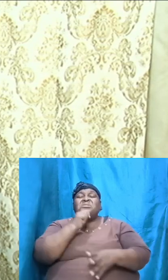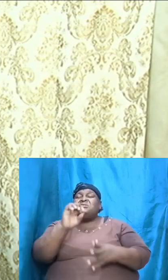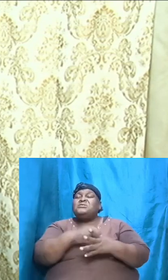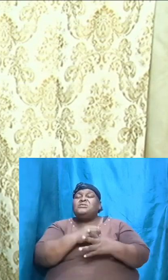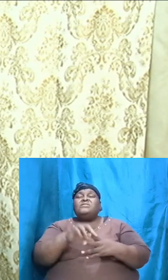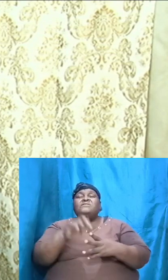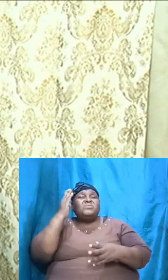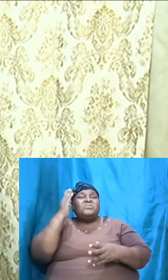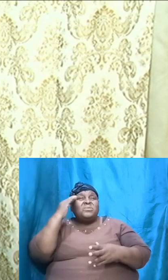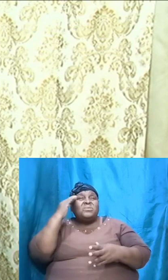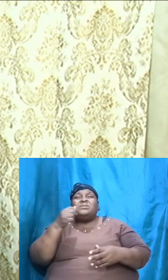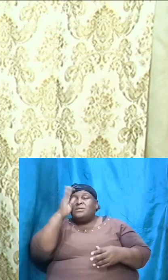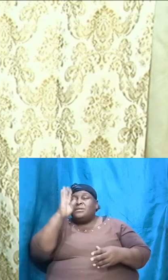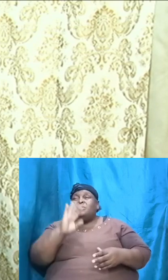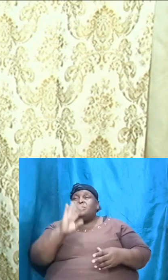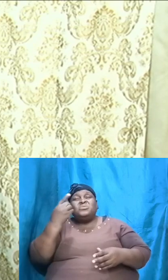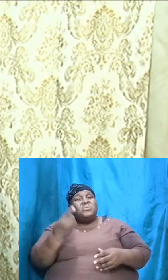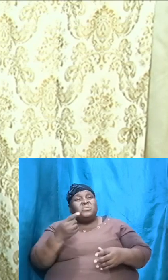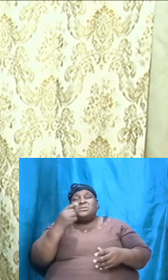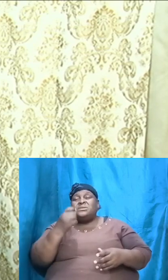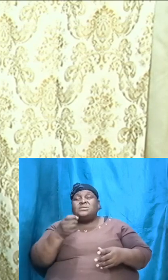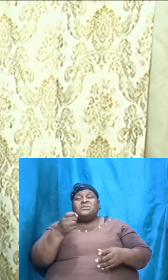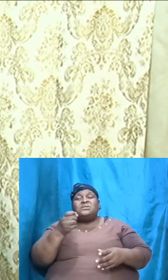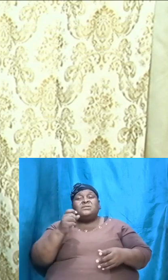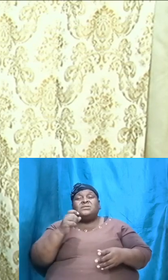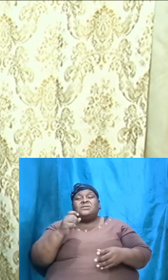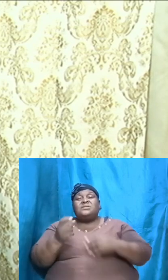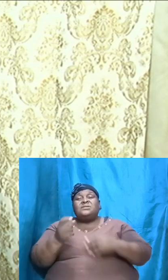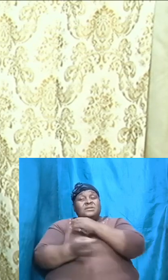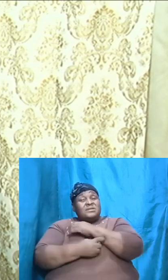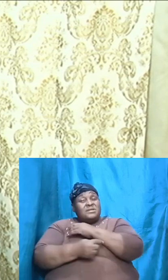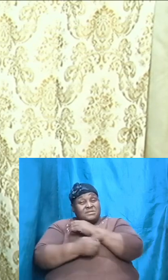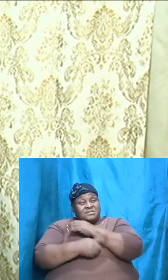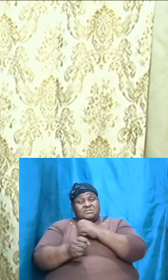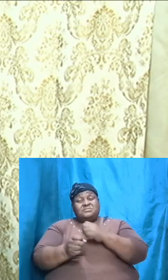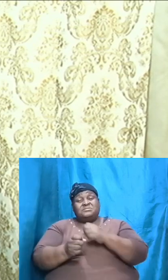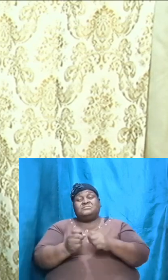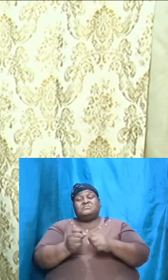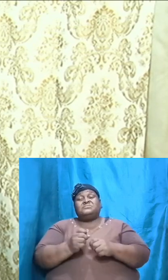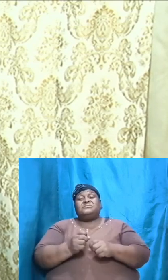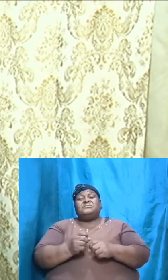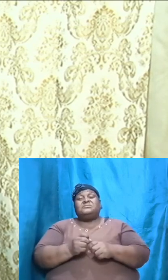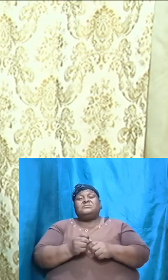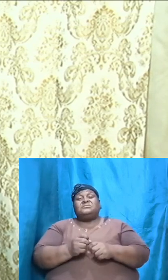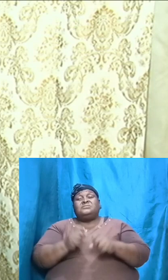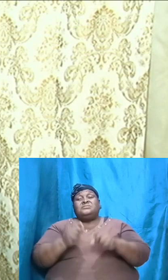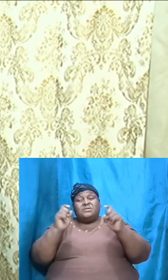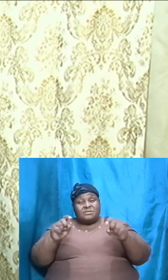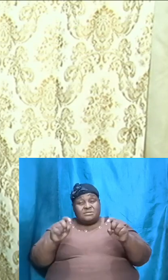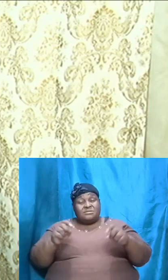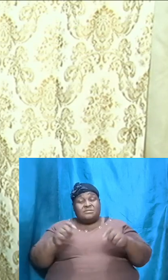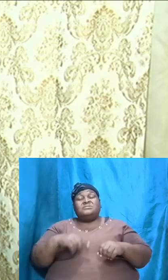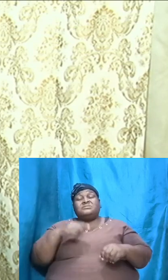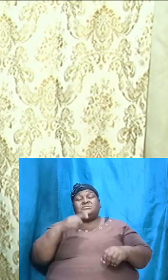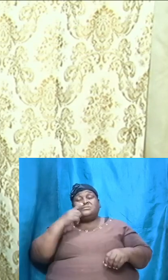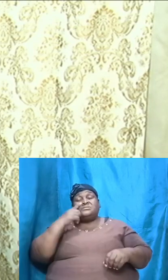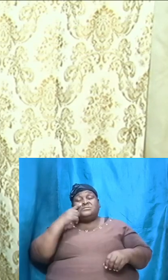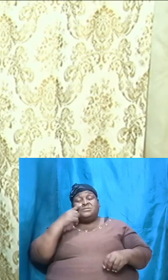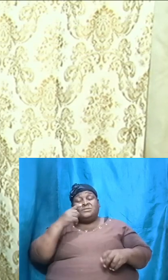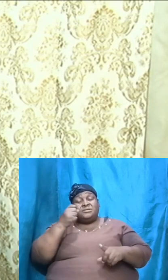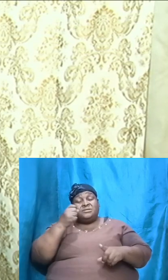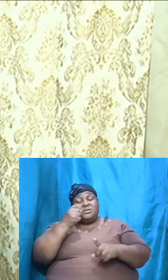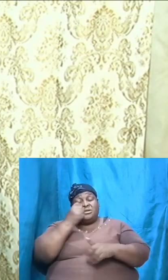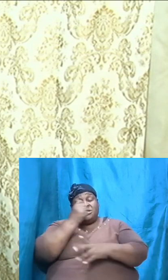but he moved with fear and obedience to carry out the request